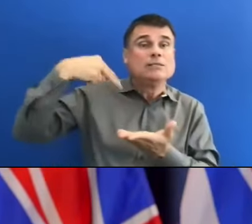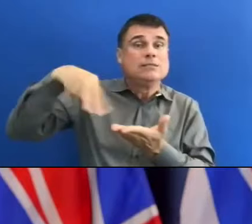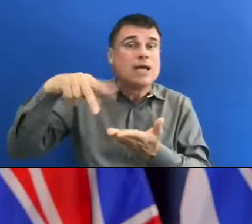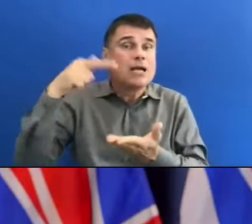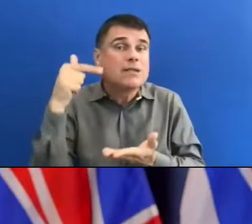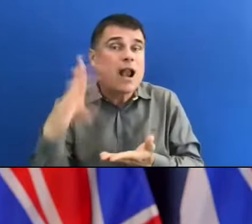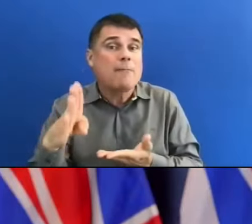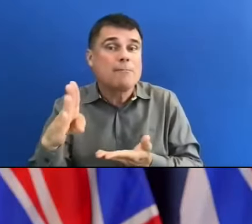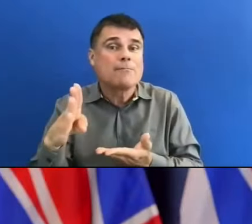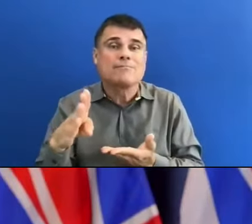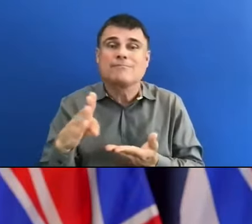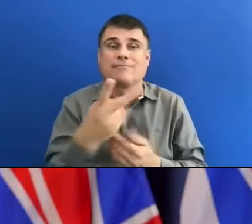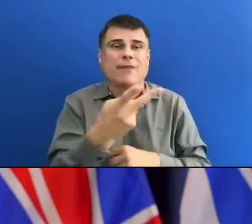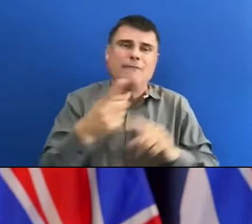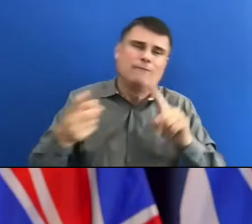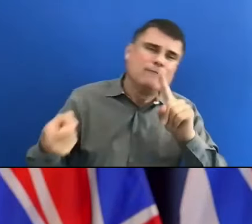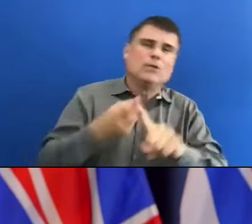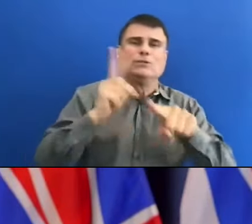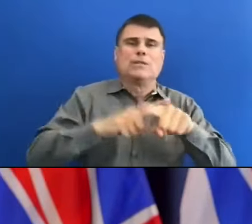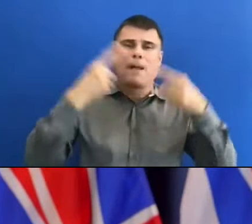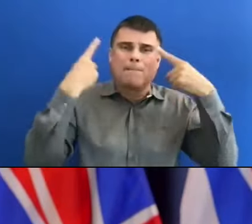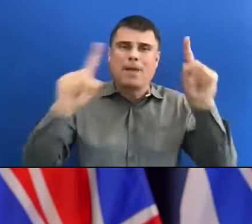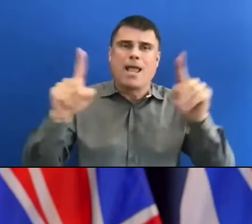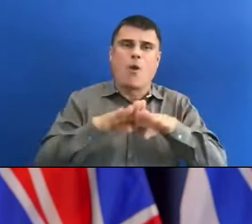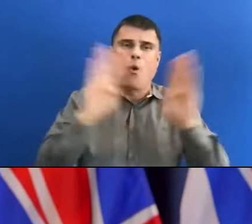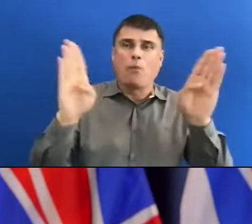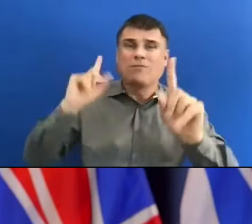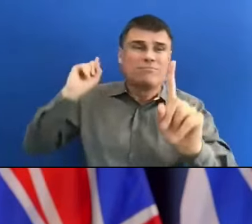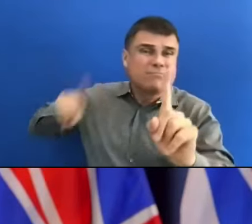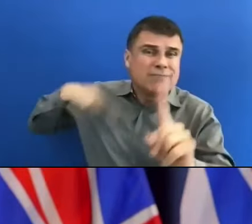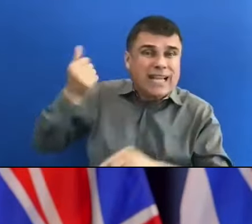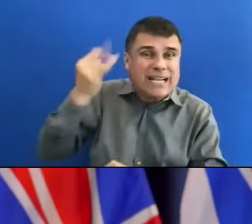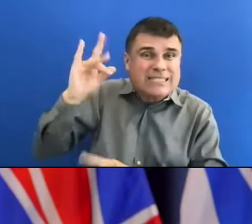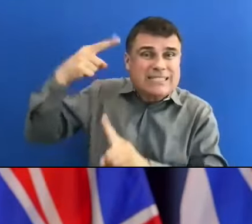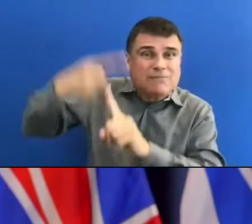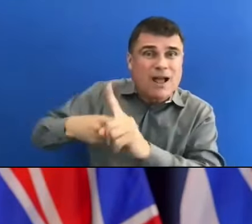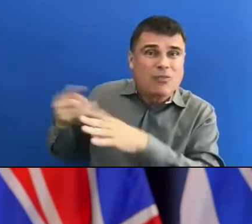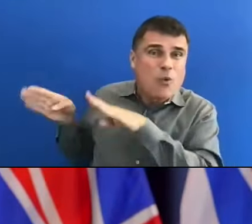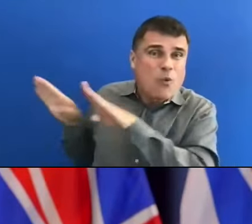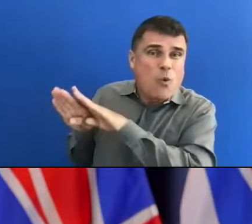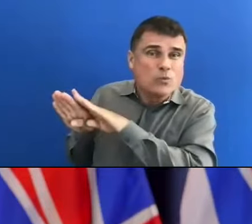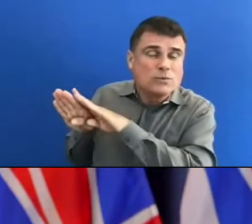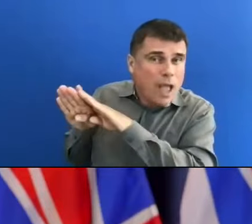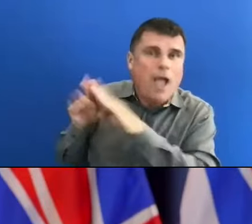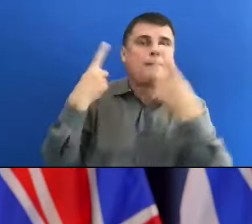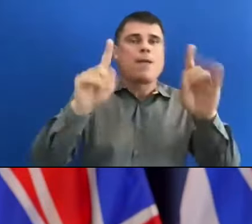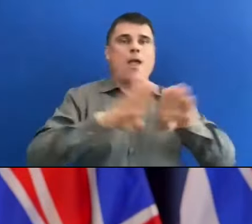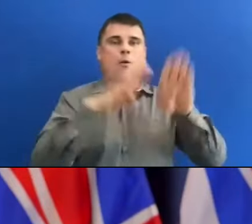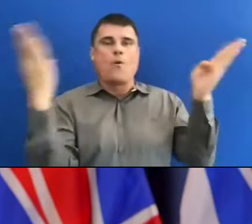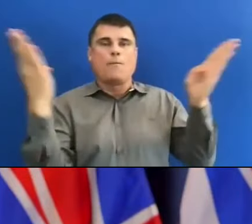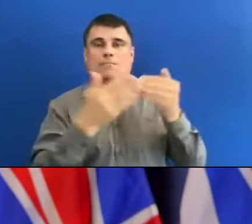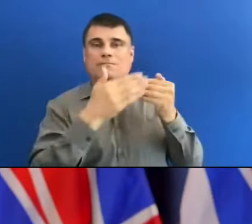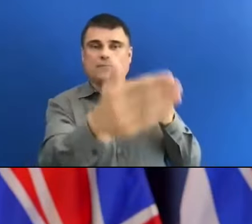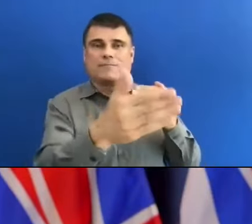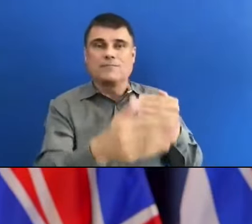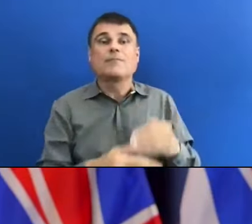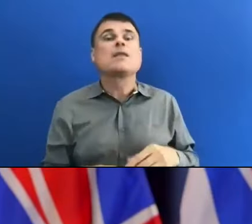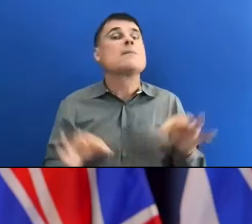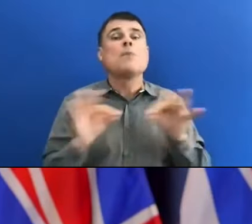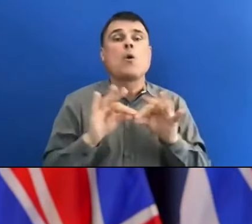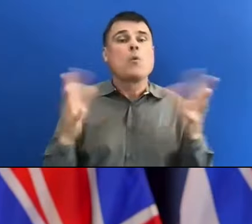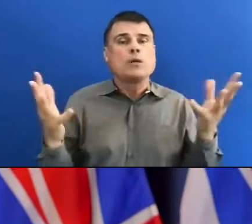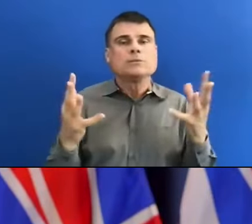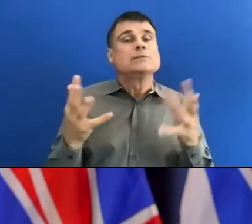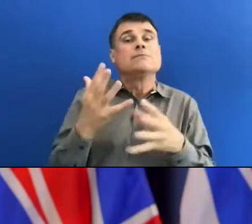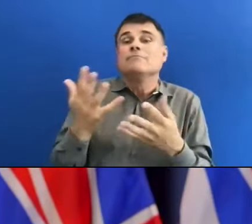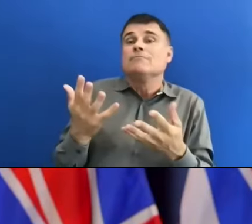capacity limits and safety measures in place. We can now also safely welcome visitors from other provinces. This is great